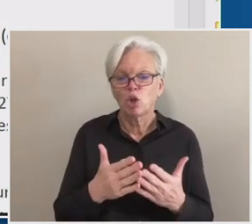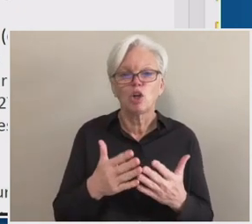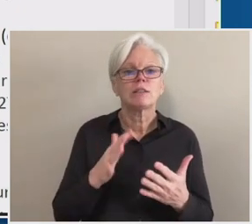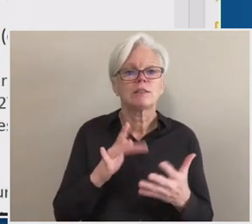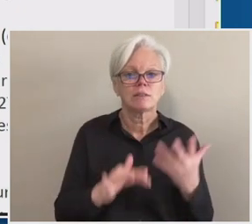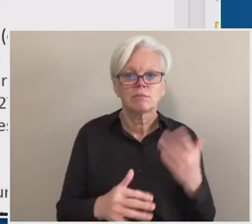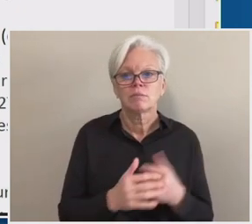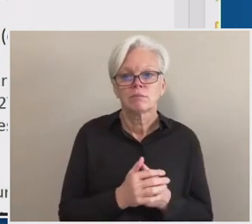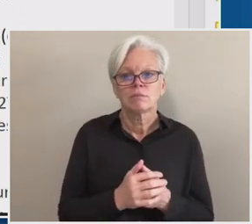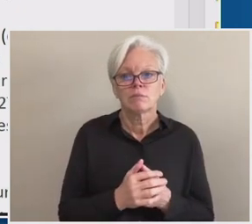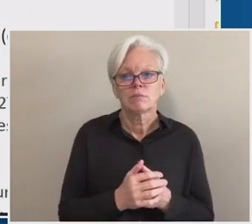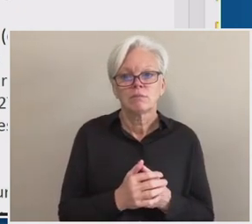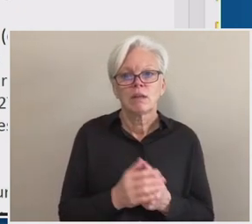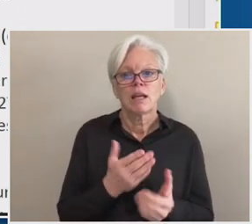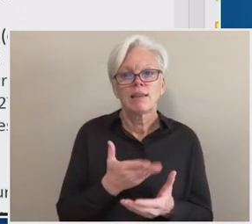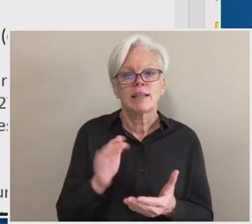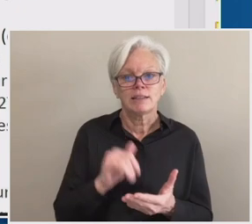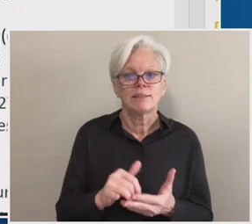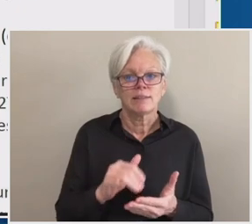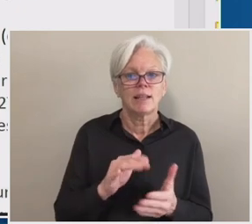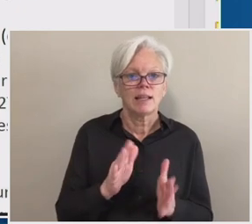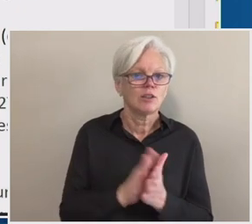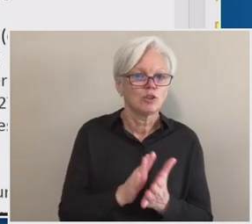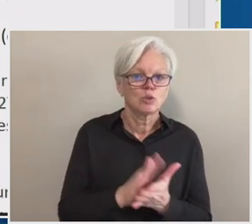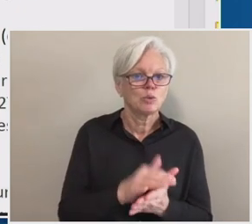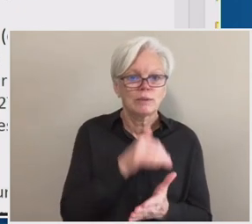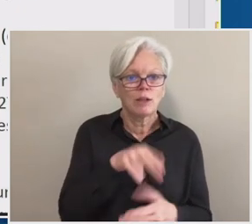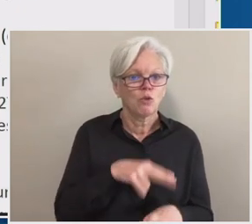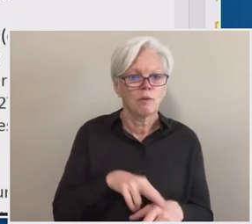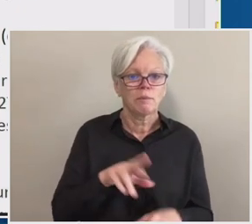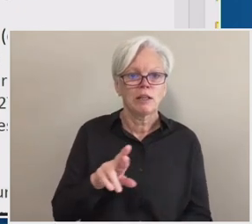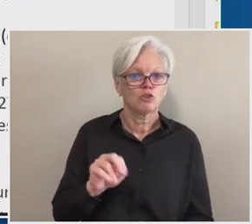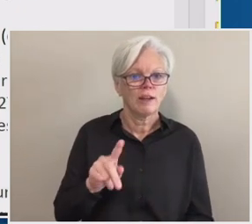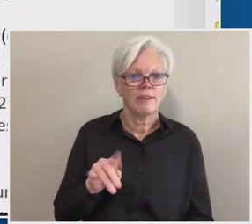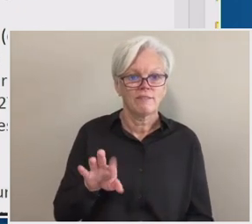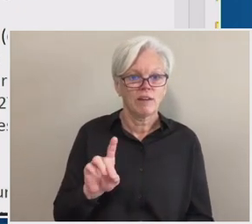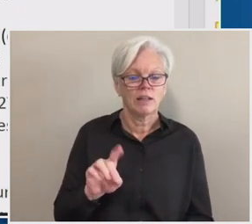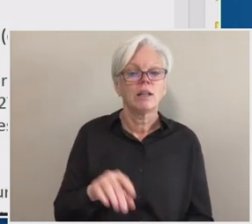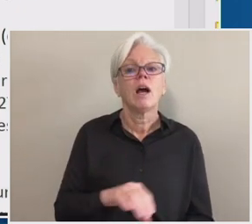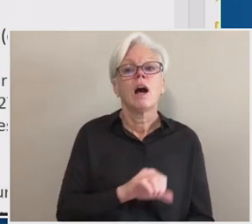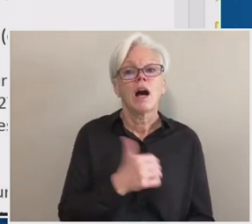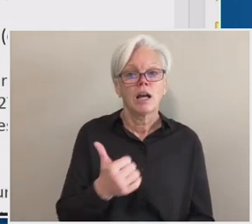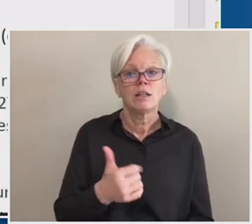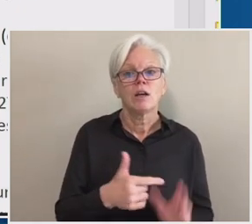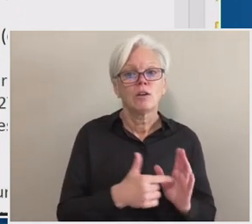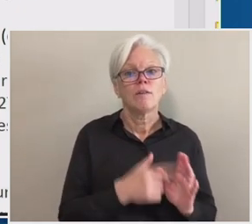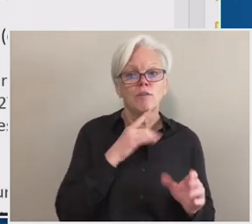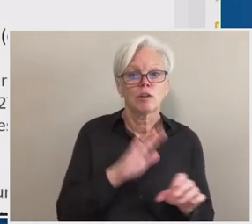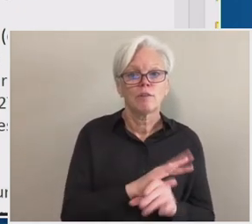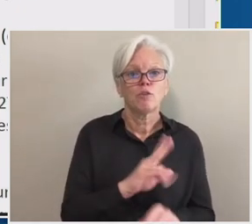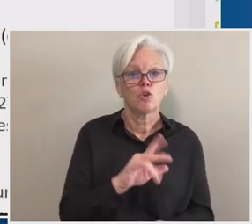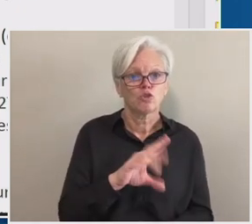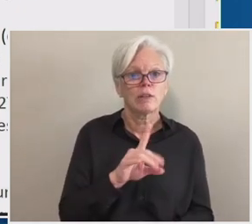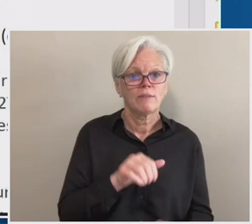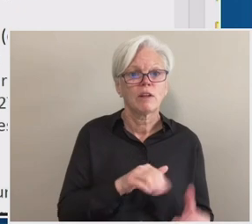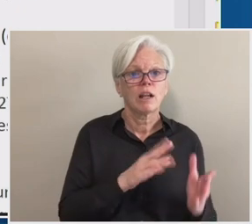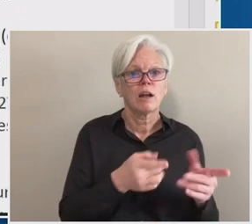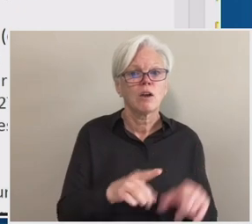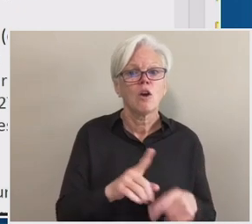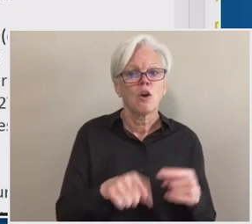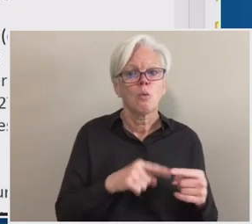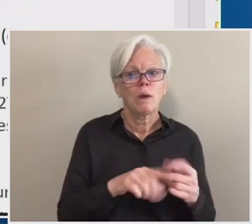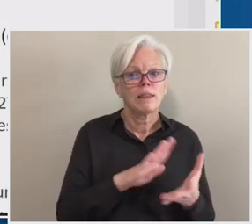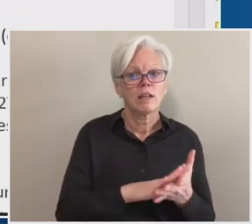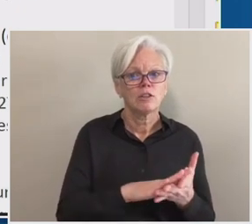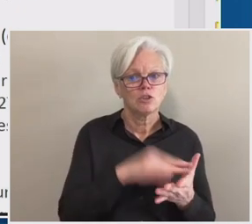refund. Another form of this full refund approach often occurs when a student withdraws